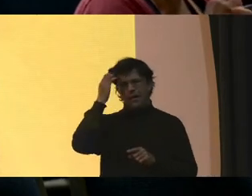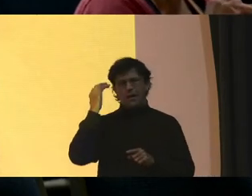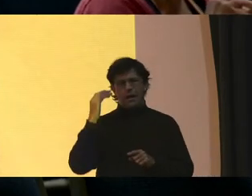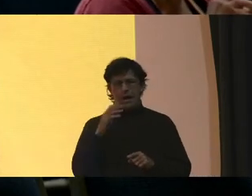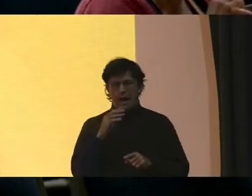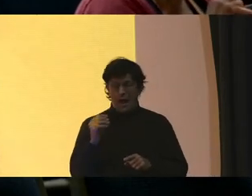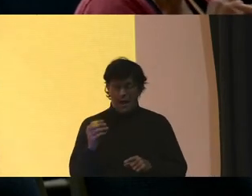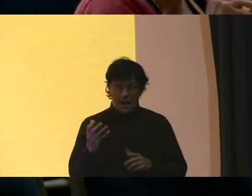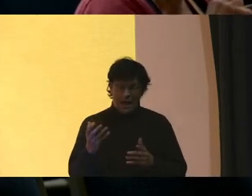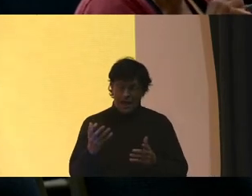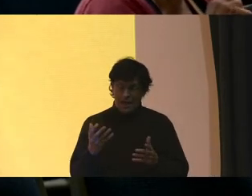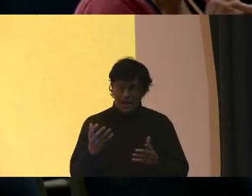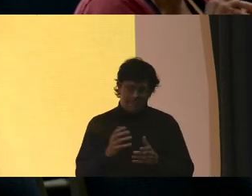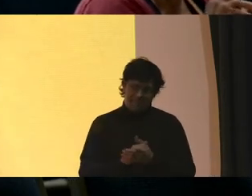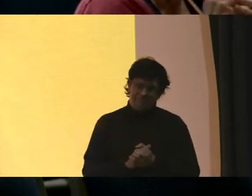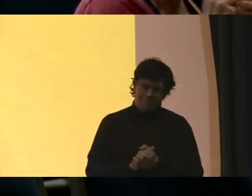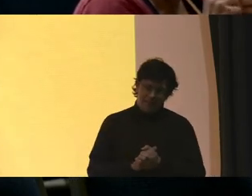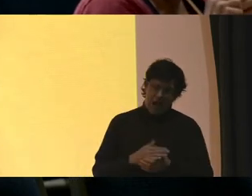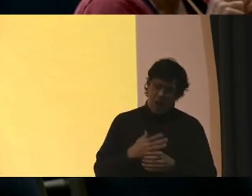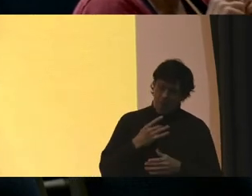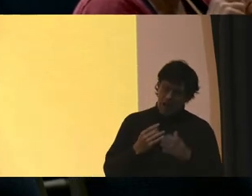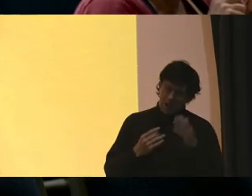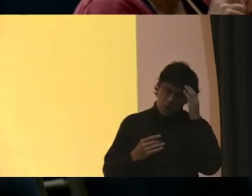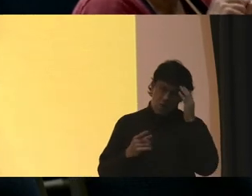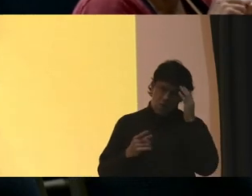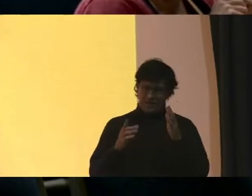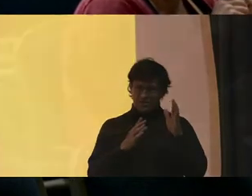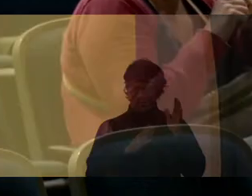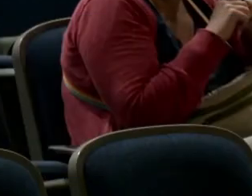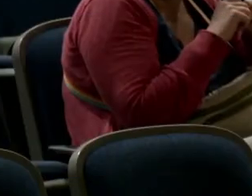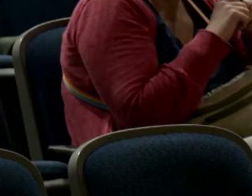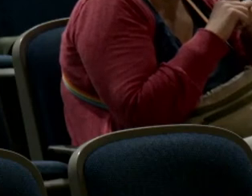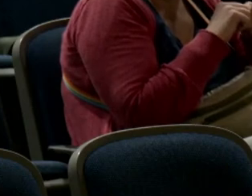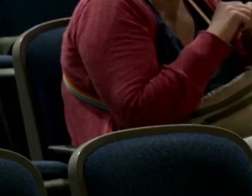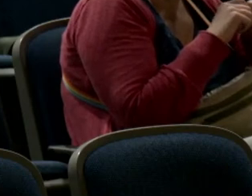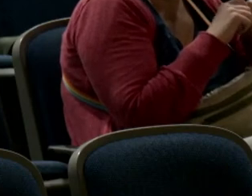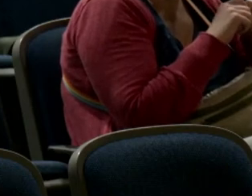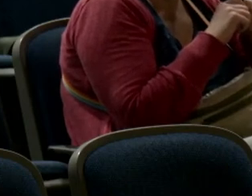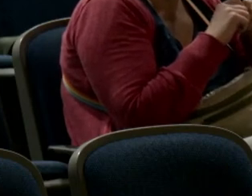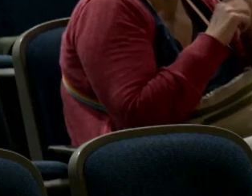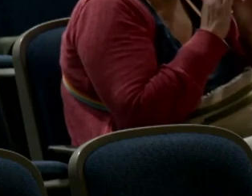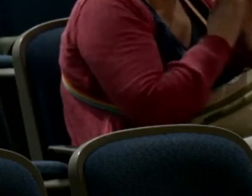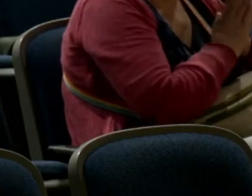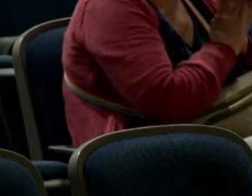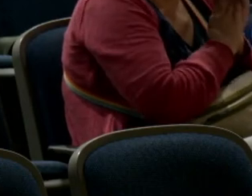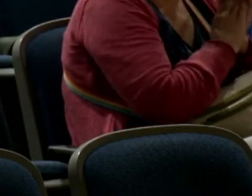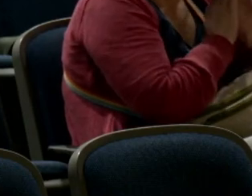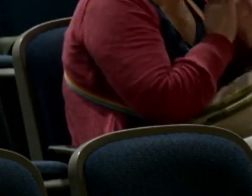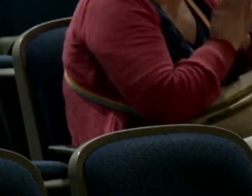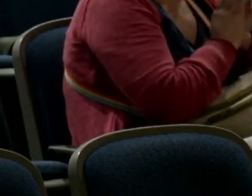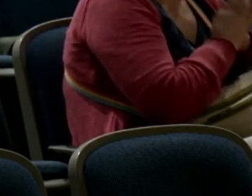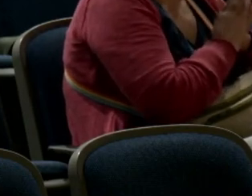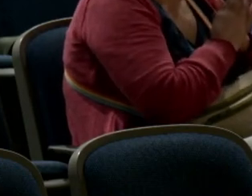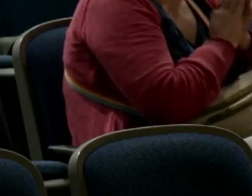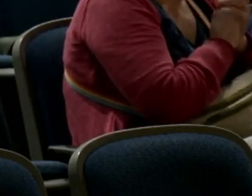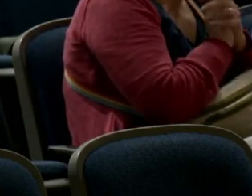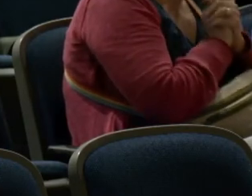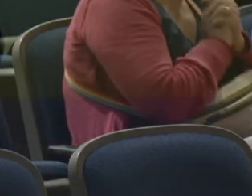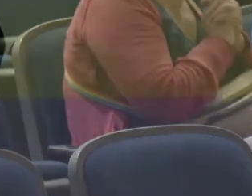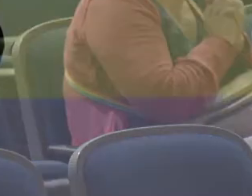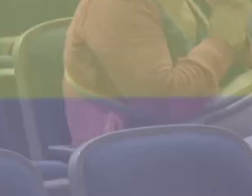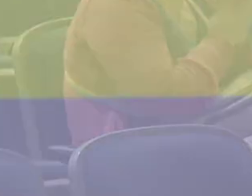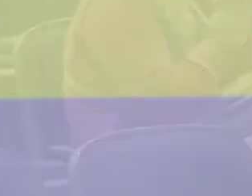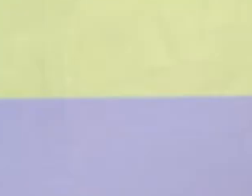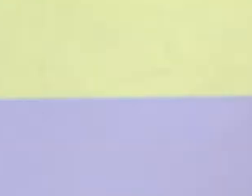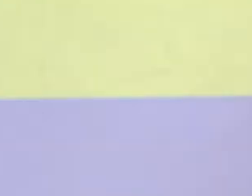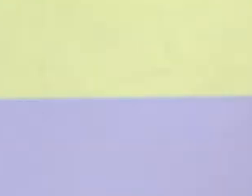And I would very much like to know if there's a plan for this school to be examined So one of the things, because it's, you know, the